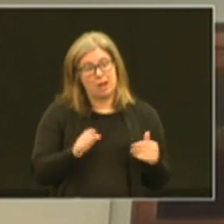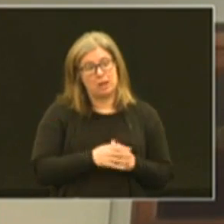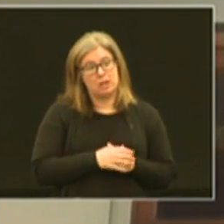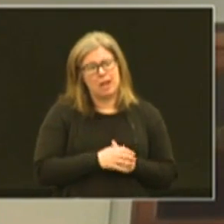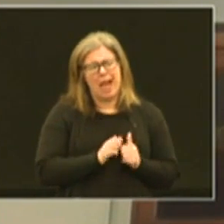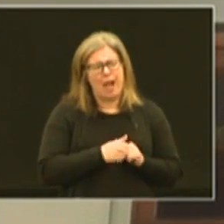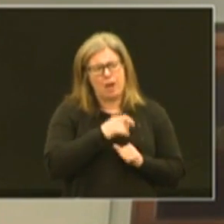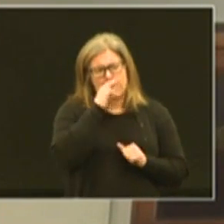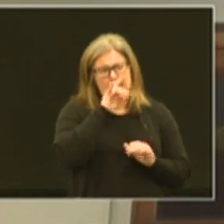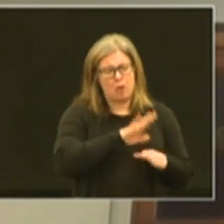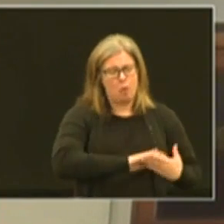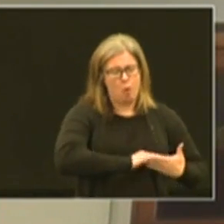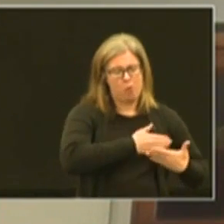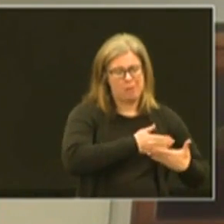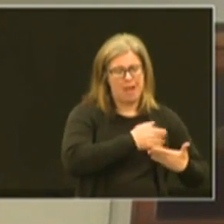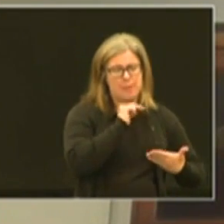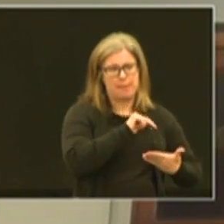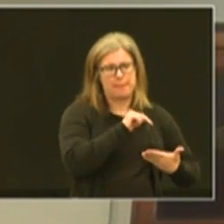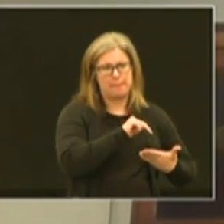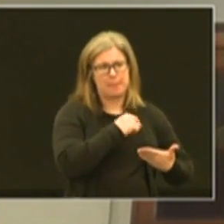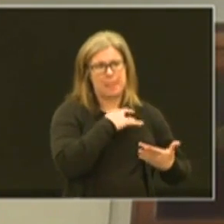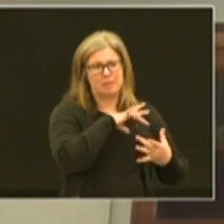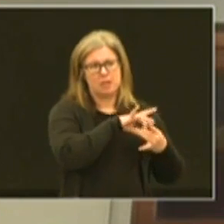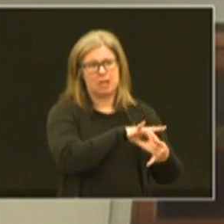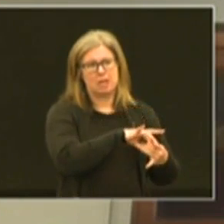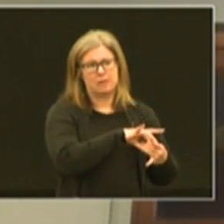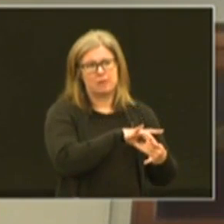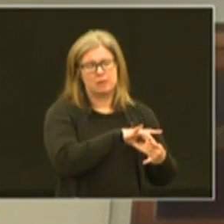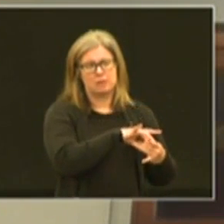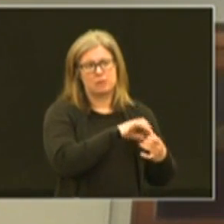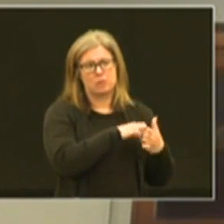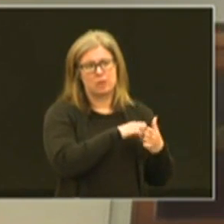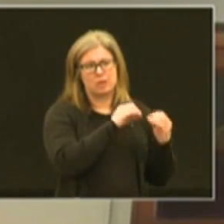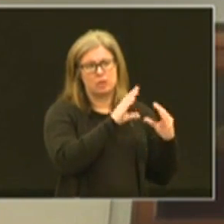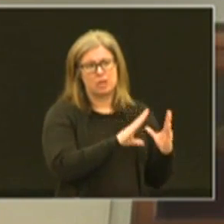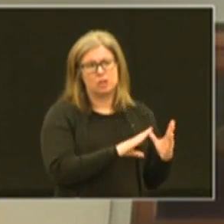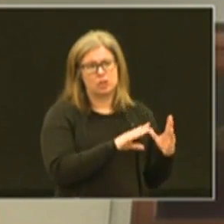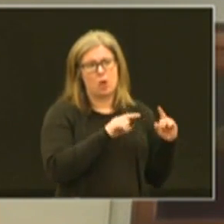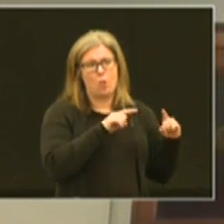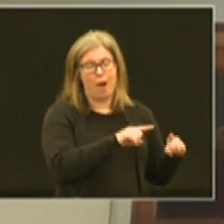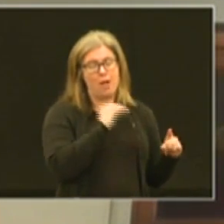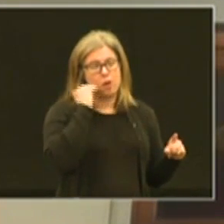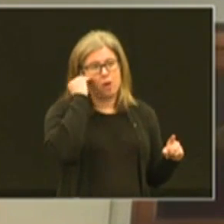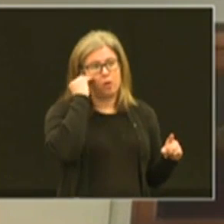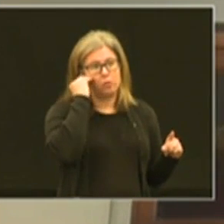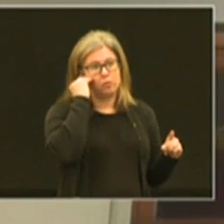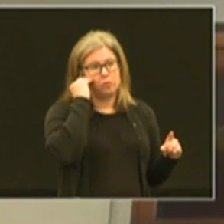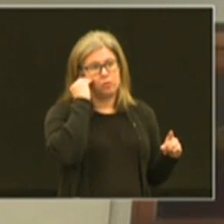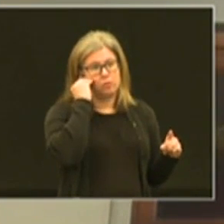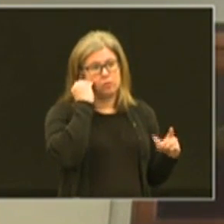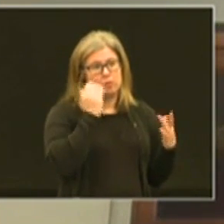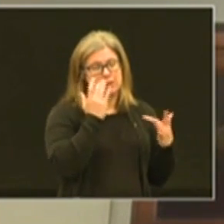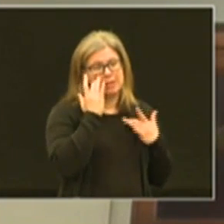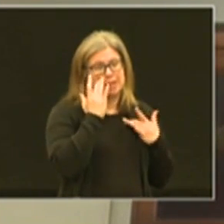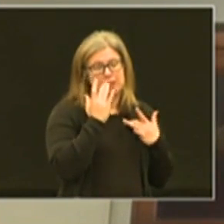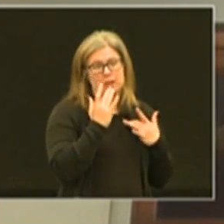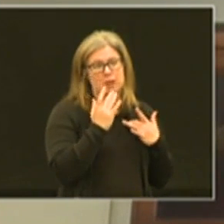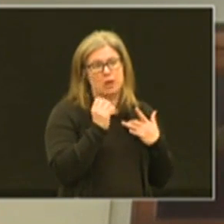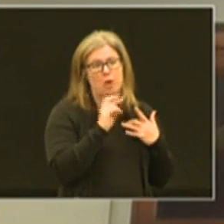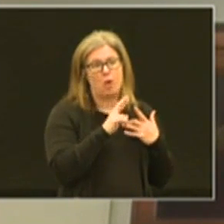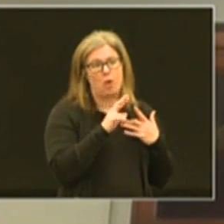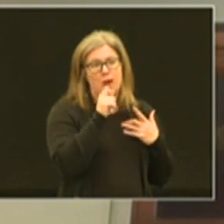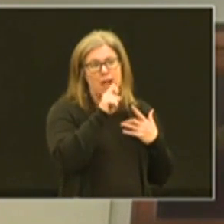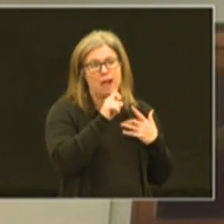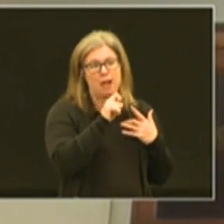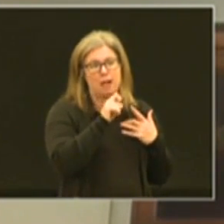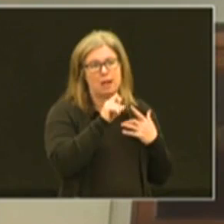how can a kid open up a laptop have connectivity and connect with their teachers while they're at home possibly sick or